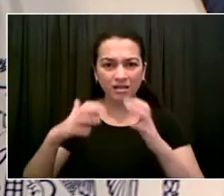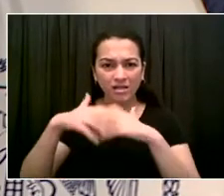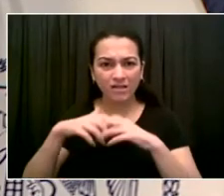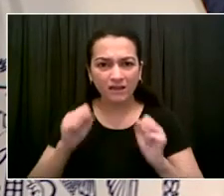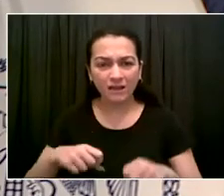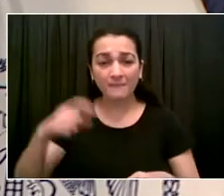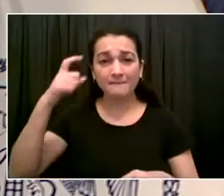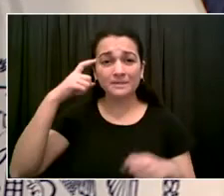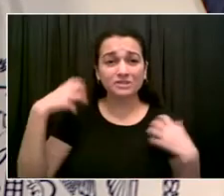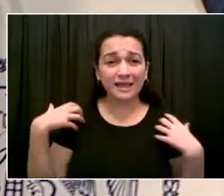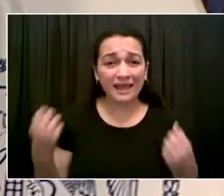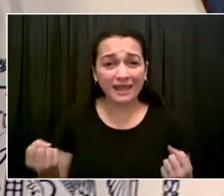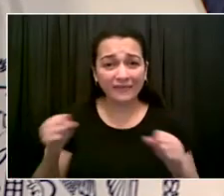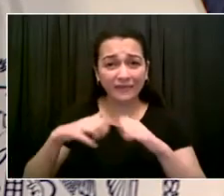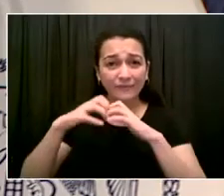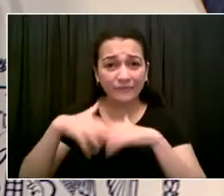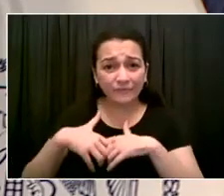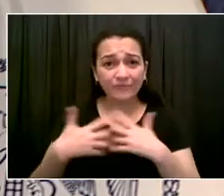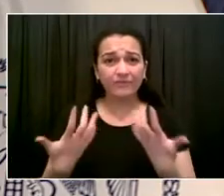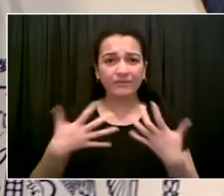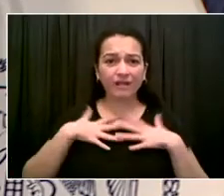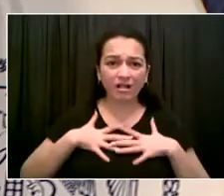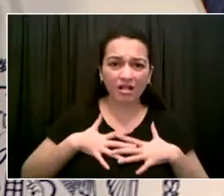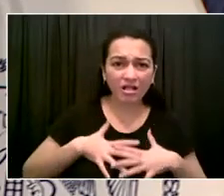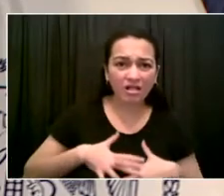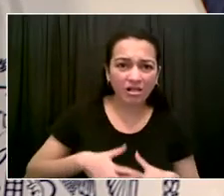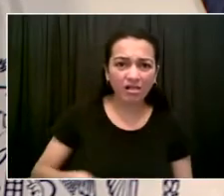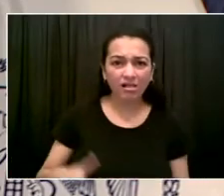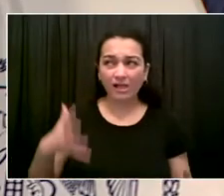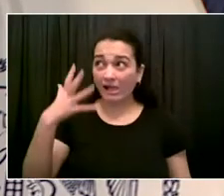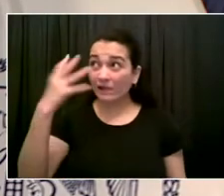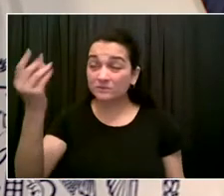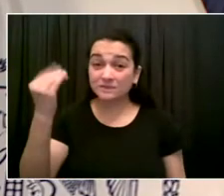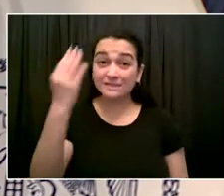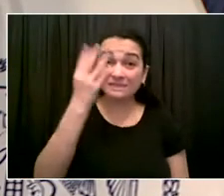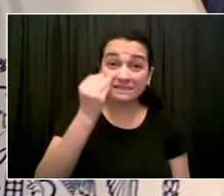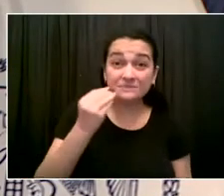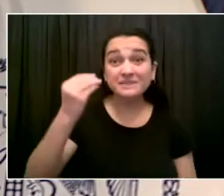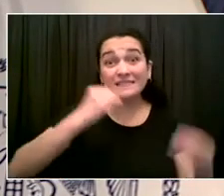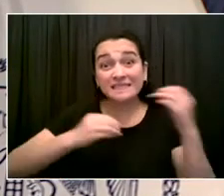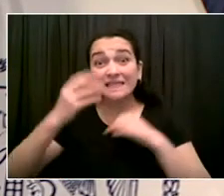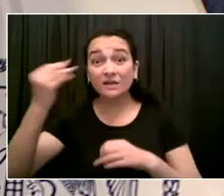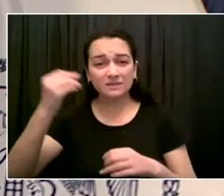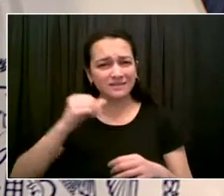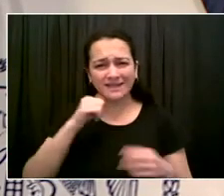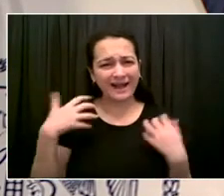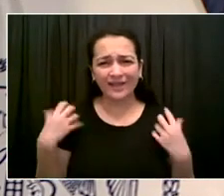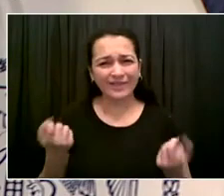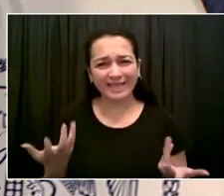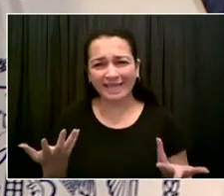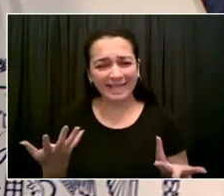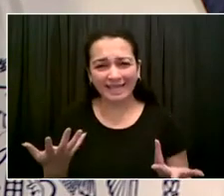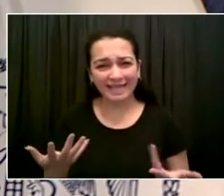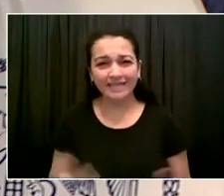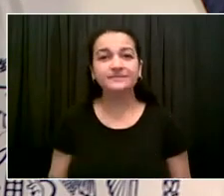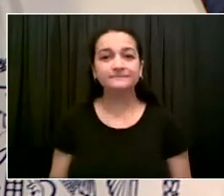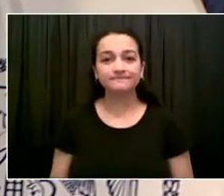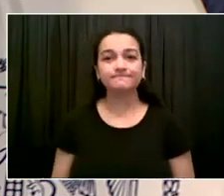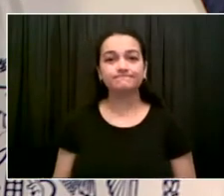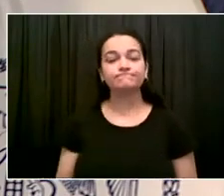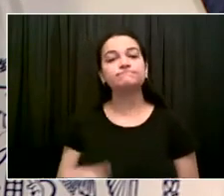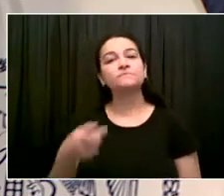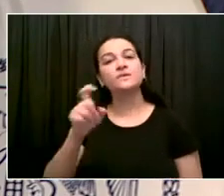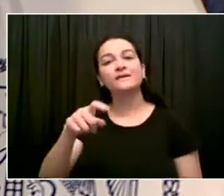a healthy environment. Second, we want to get everyone vaccinated. And we're doing a tremendous outreach effort, both on the streets and in shelter. So mobile